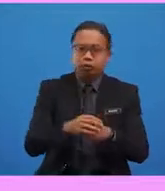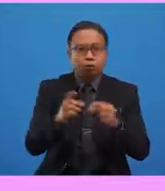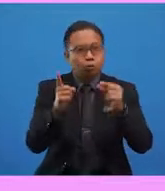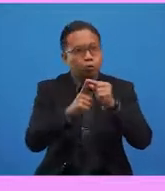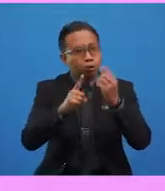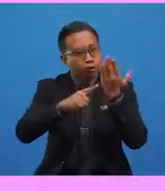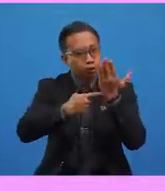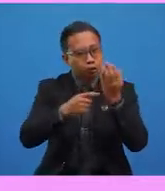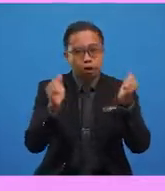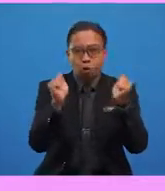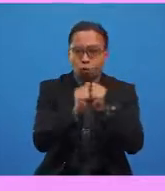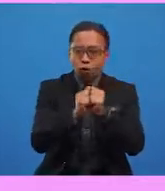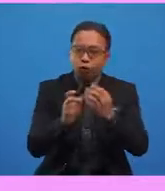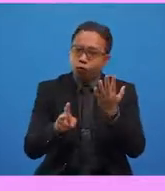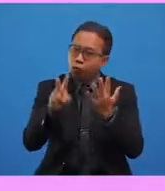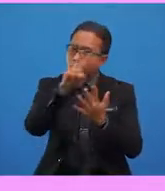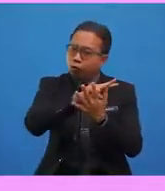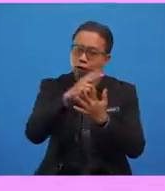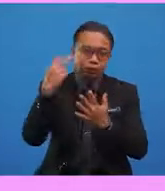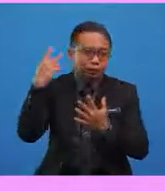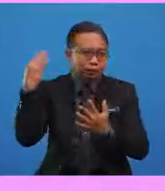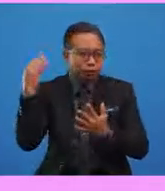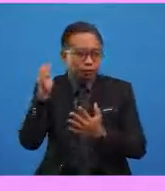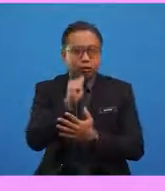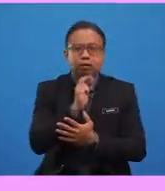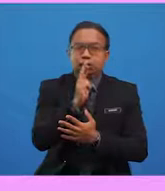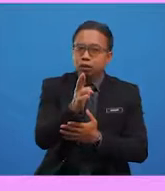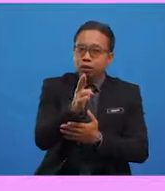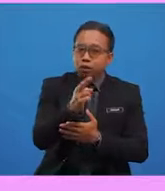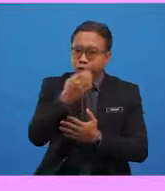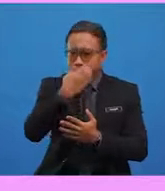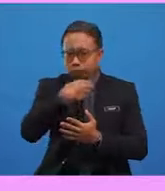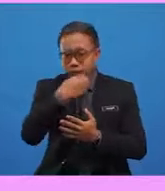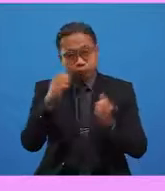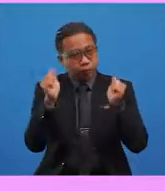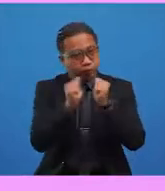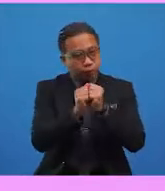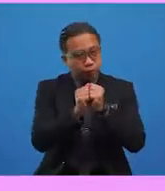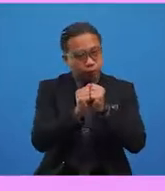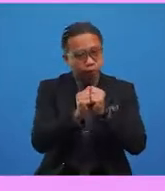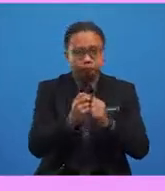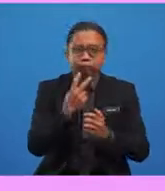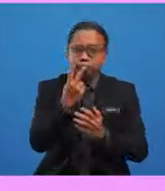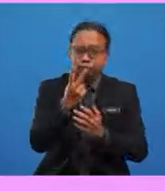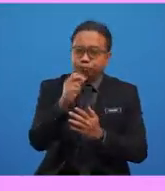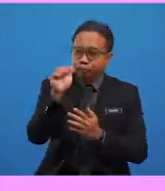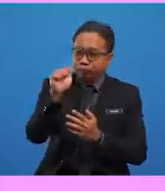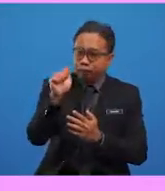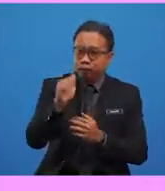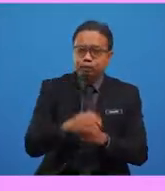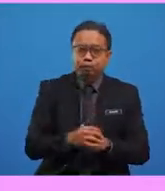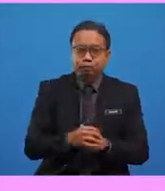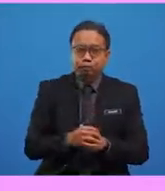starts with the vowel sound R, and the word apple starts with the vowel sound F. So,